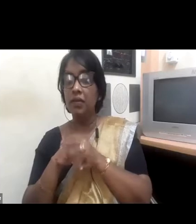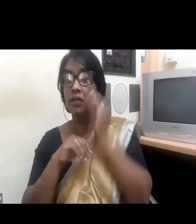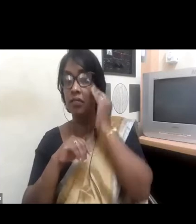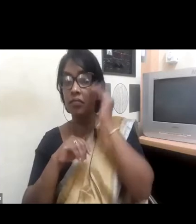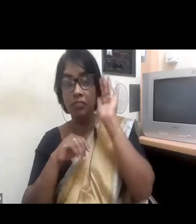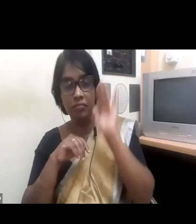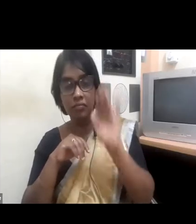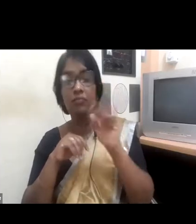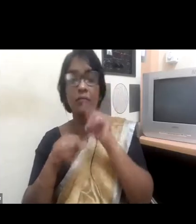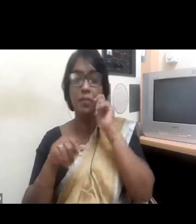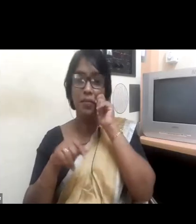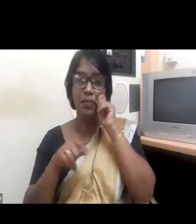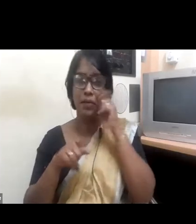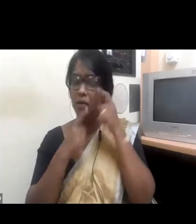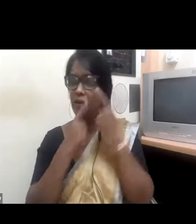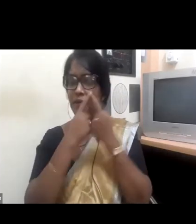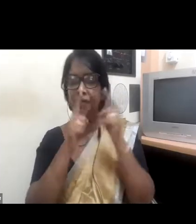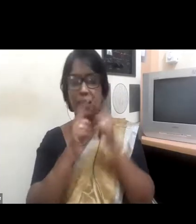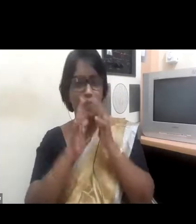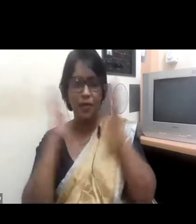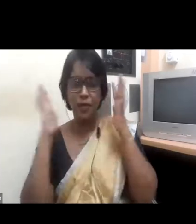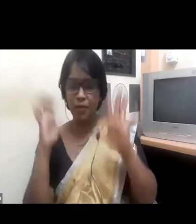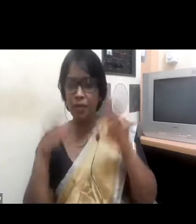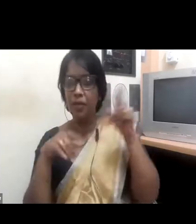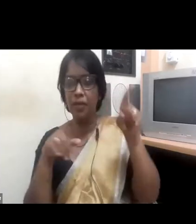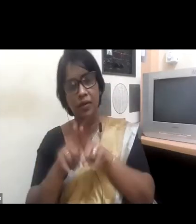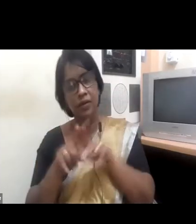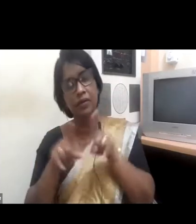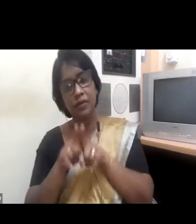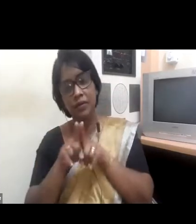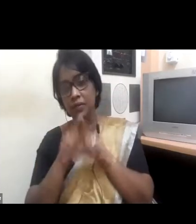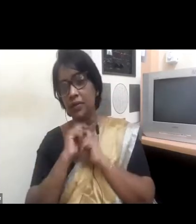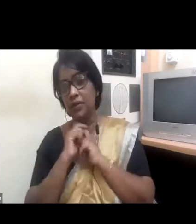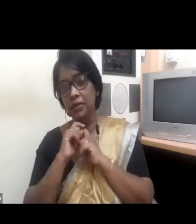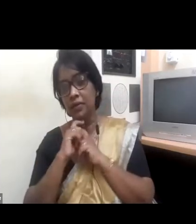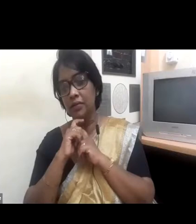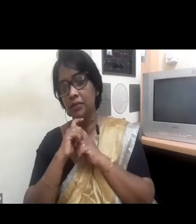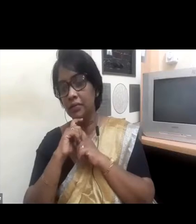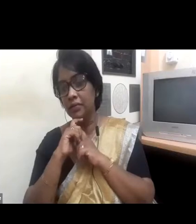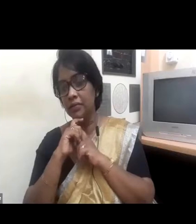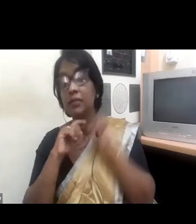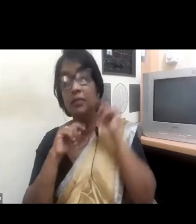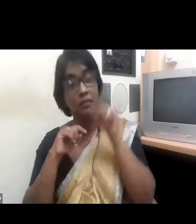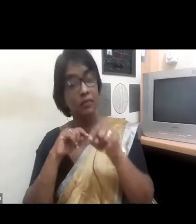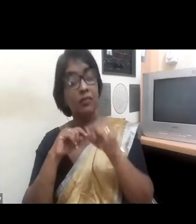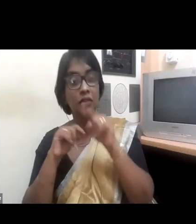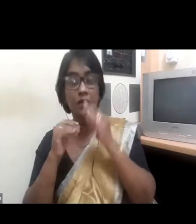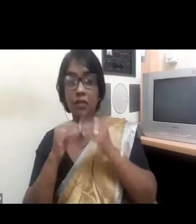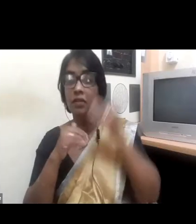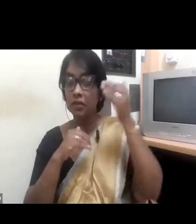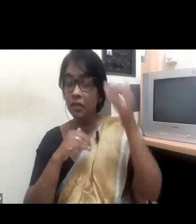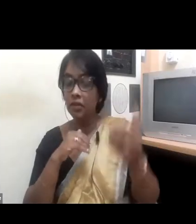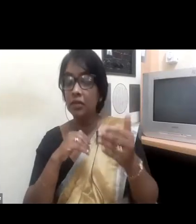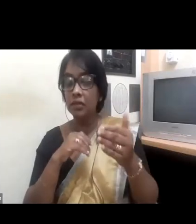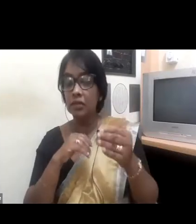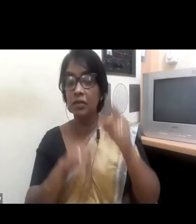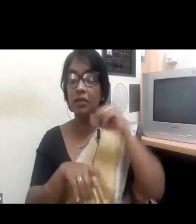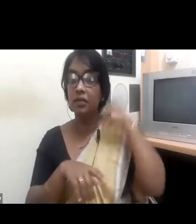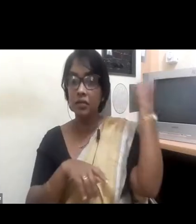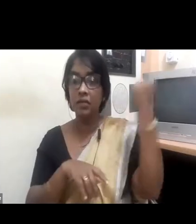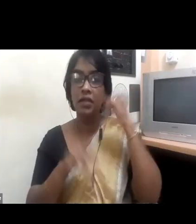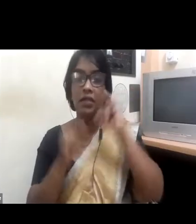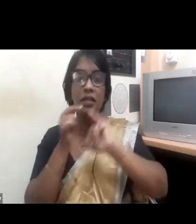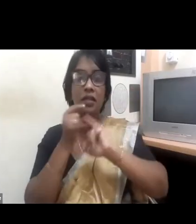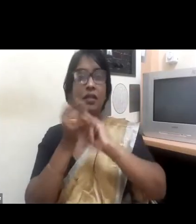And I think that would make a great segue into our next panelist, Shiam Ali, who's going to share